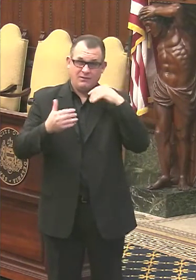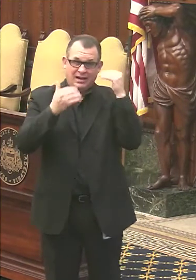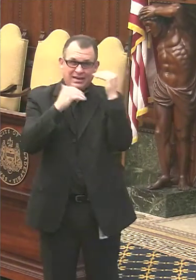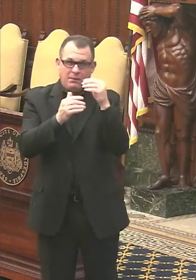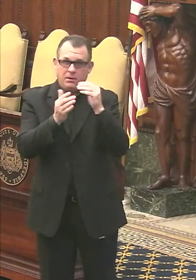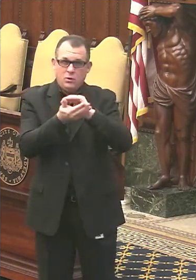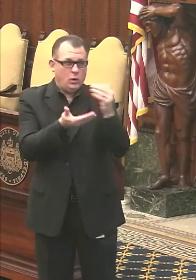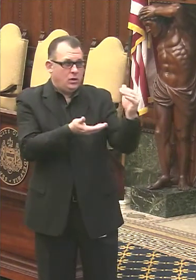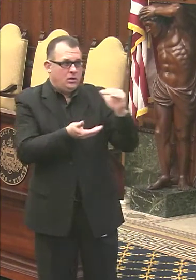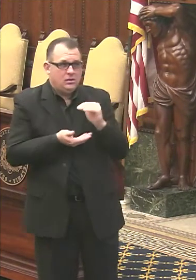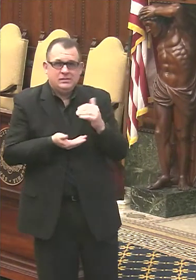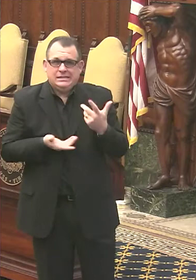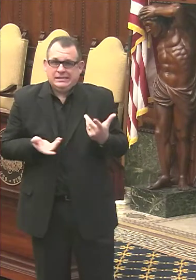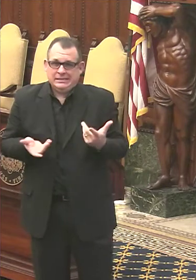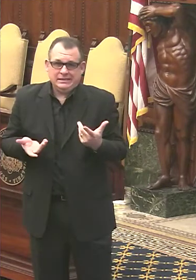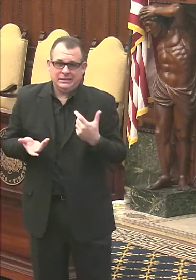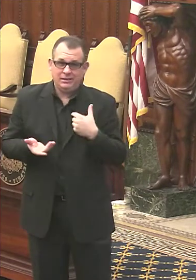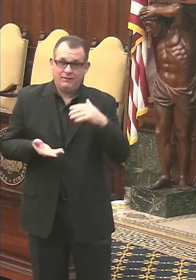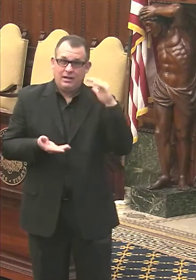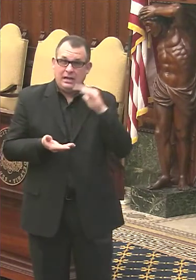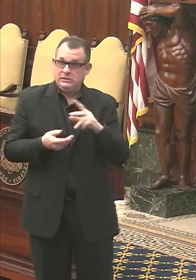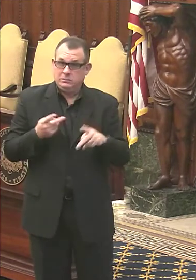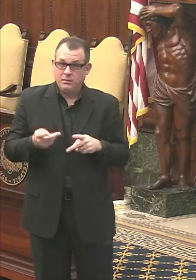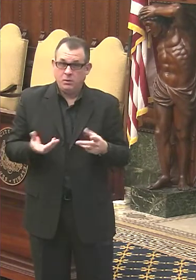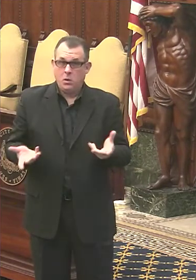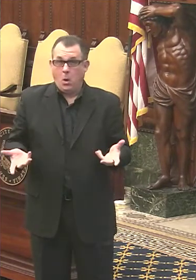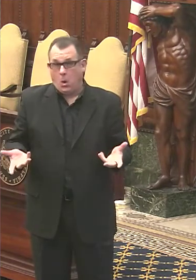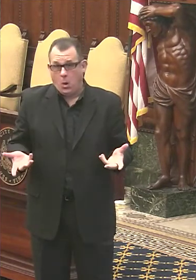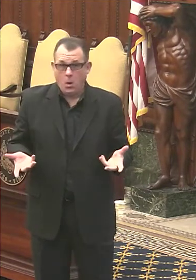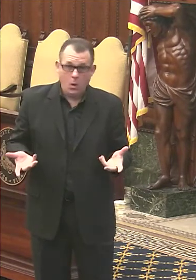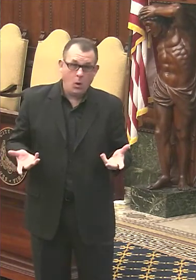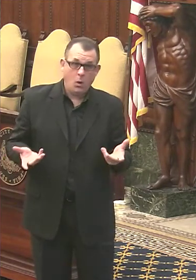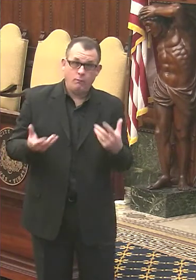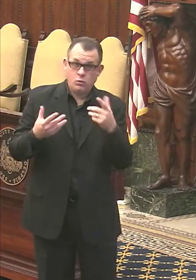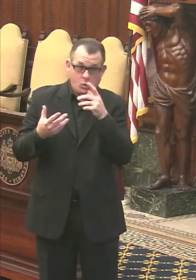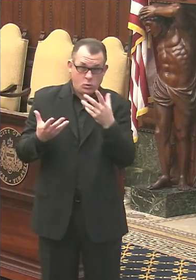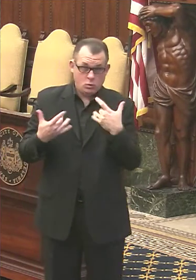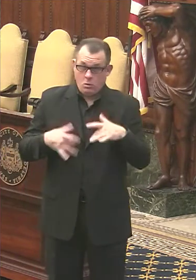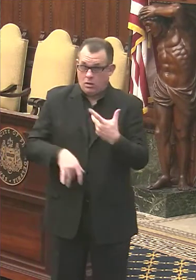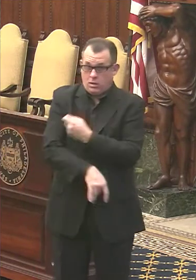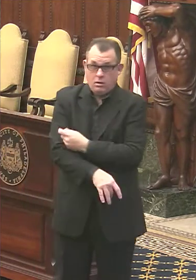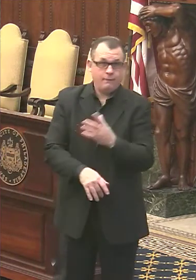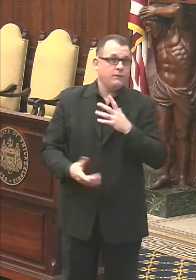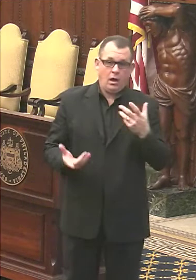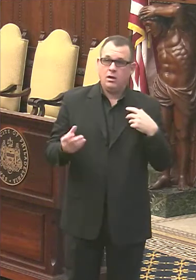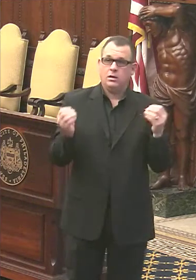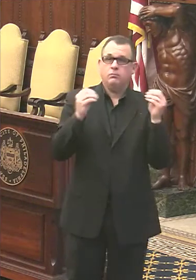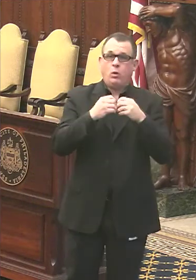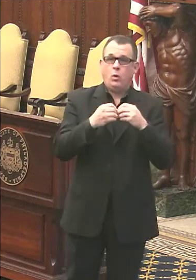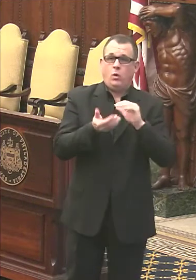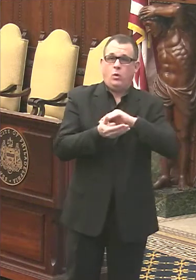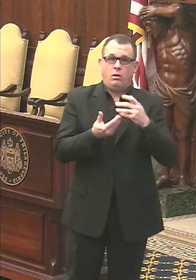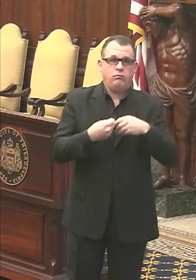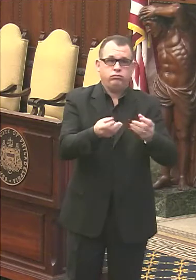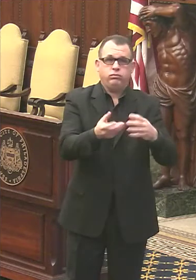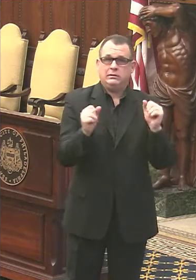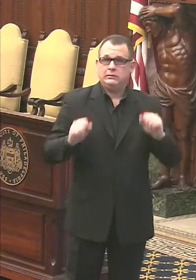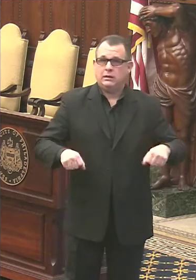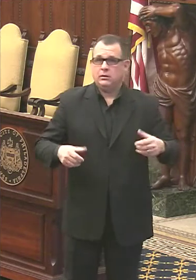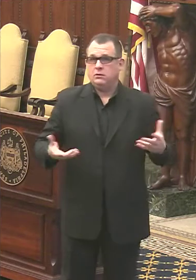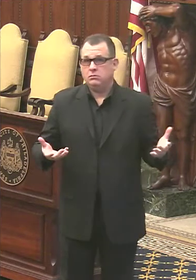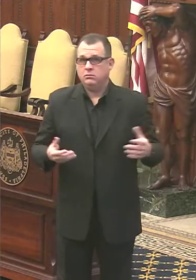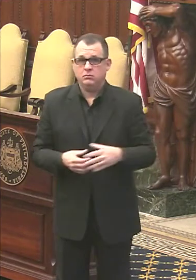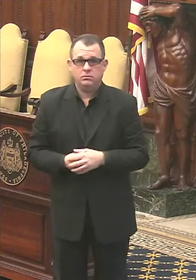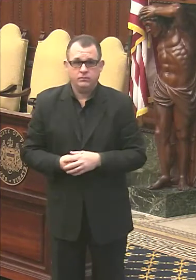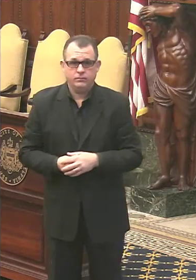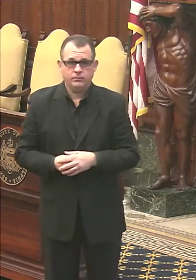them choose to be vaccinated, then we move down more quickly. I can't say it's going to be some number of weeks, but I cannot say how many weeks it'll be. And also doctors can